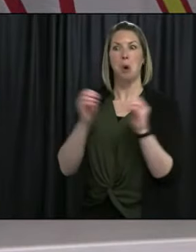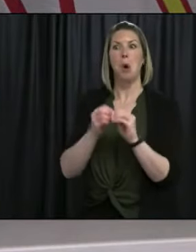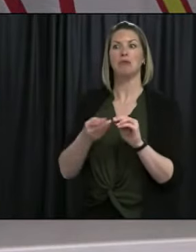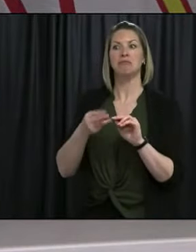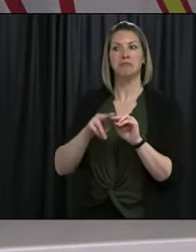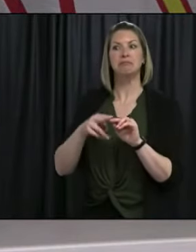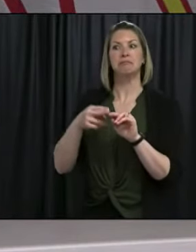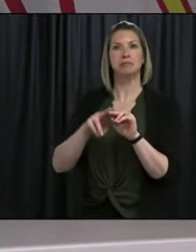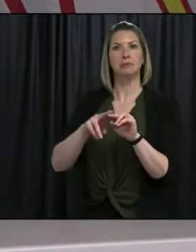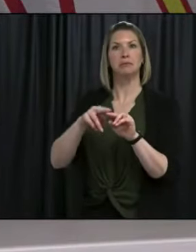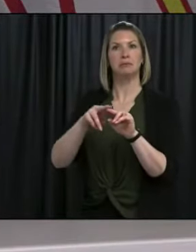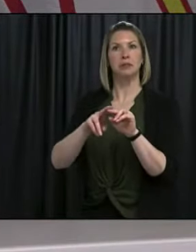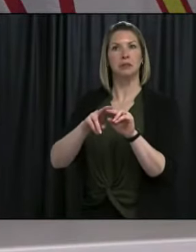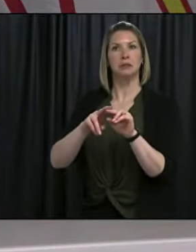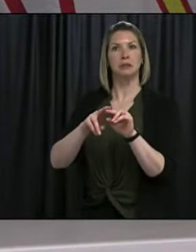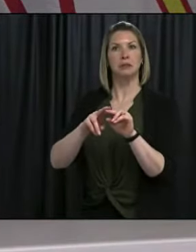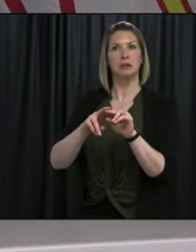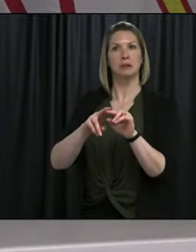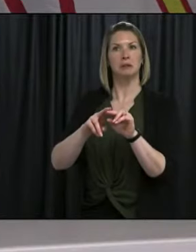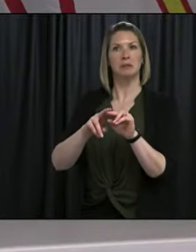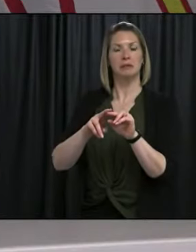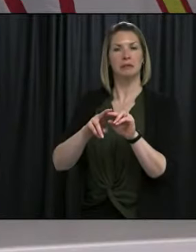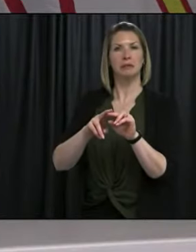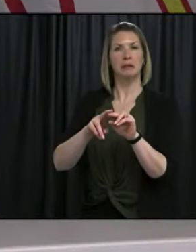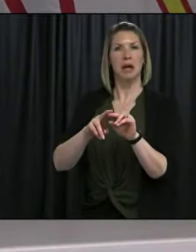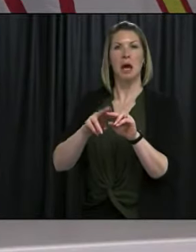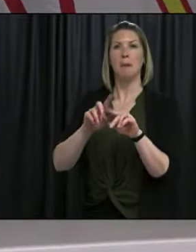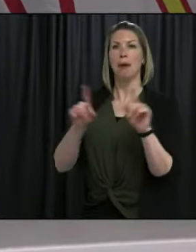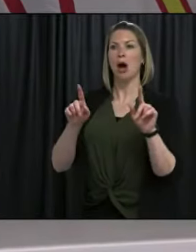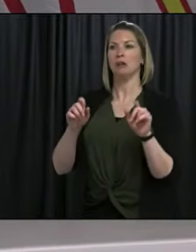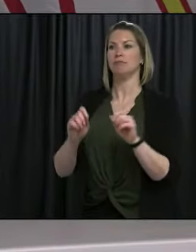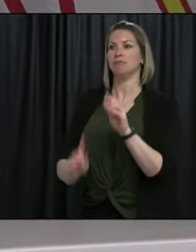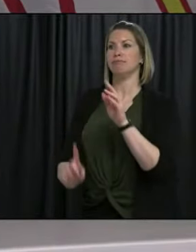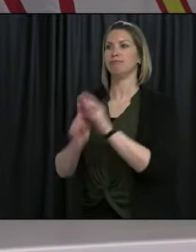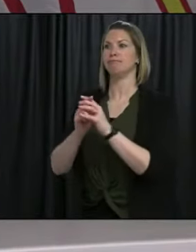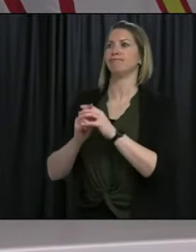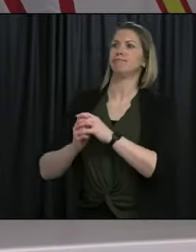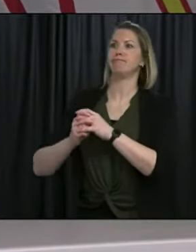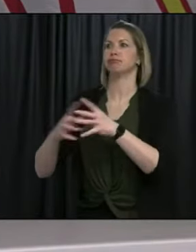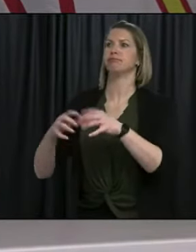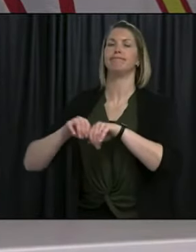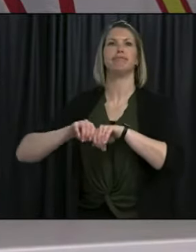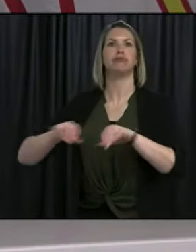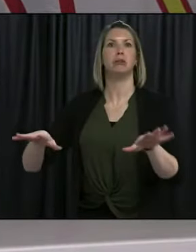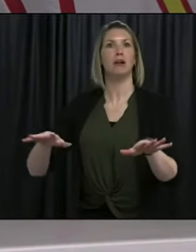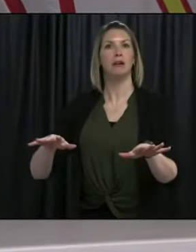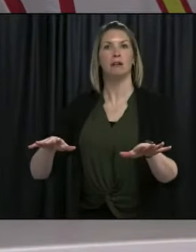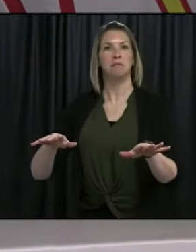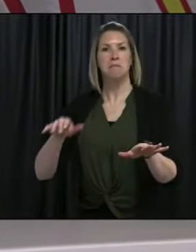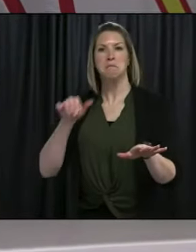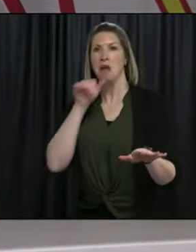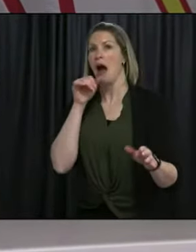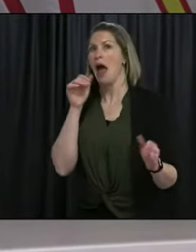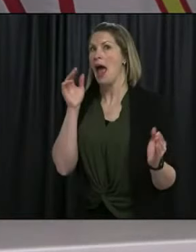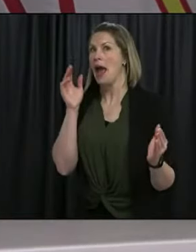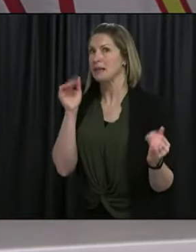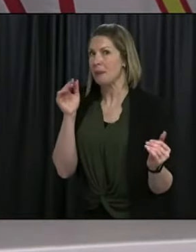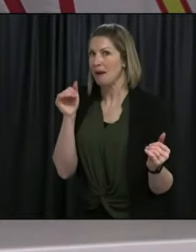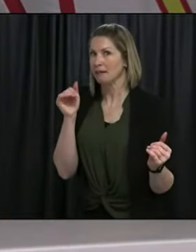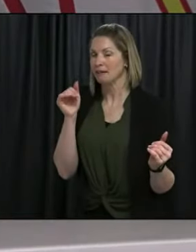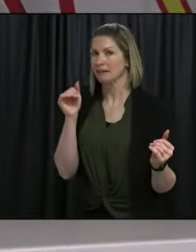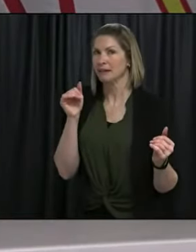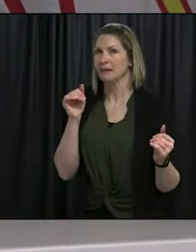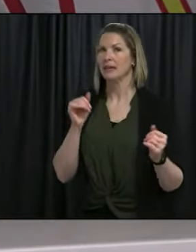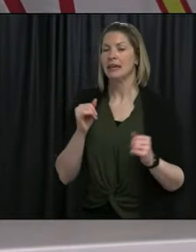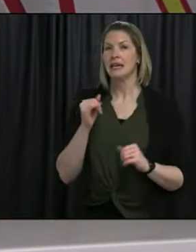But I think how people adhere to public health measures, that will certainly make the difference as to